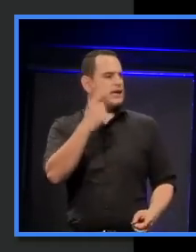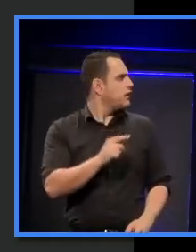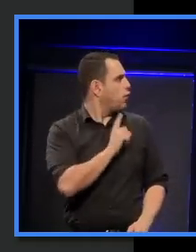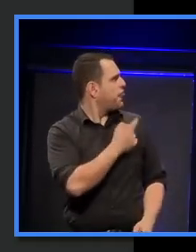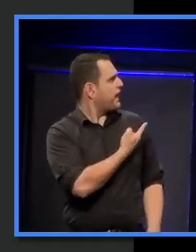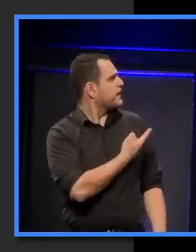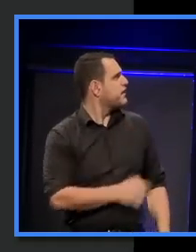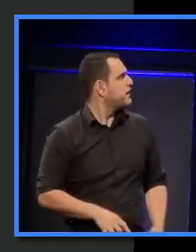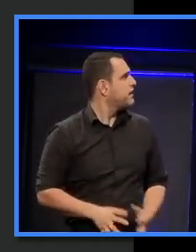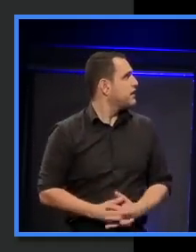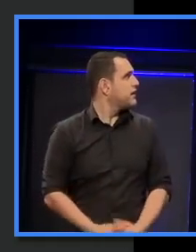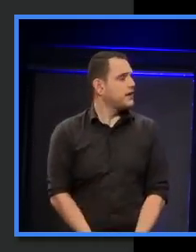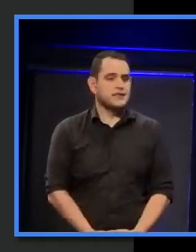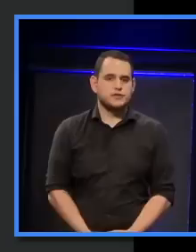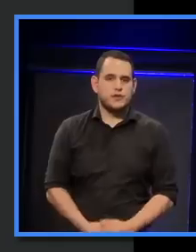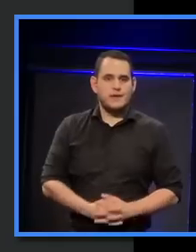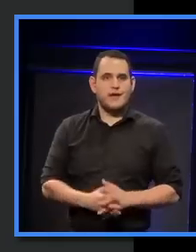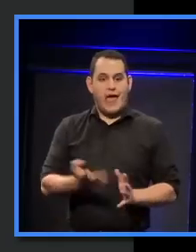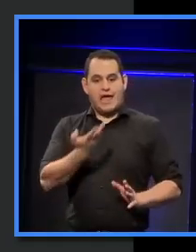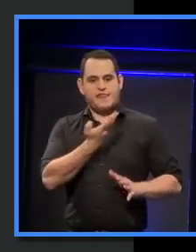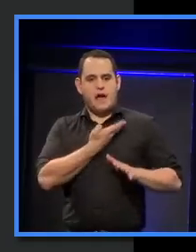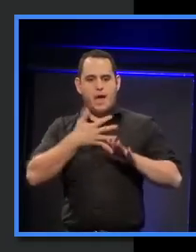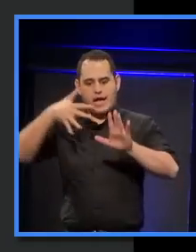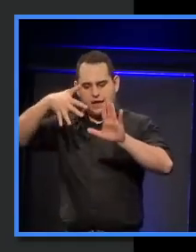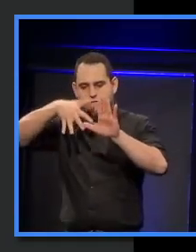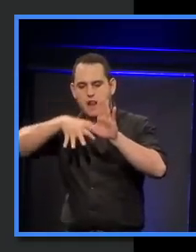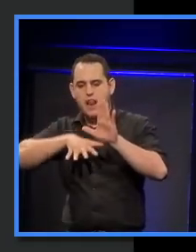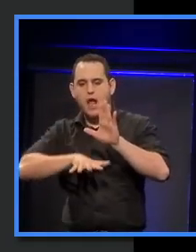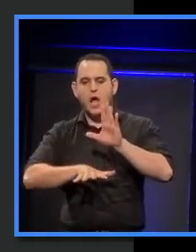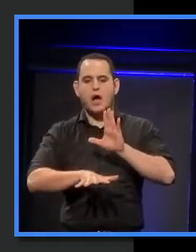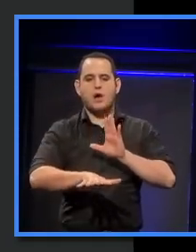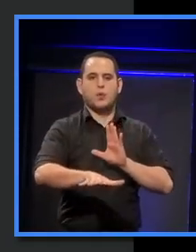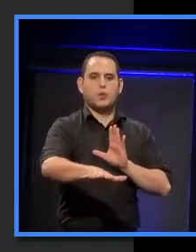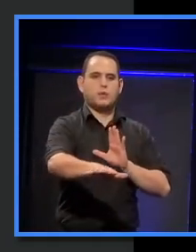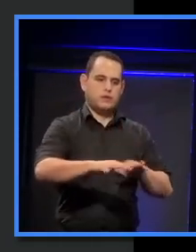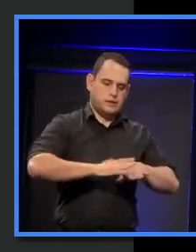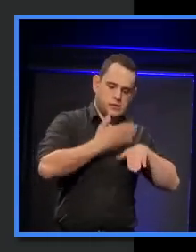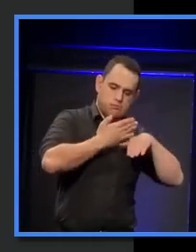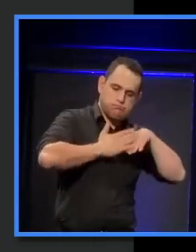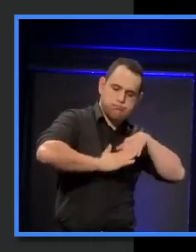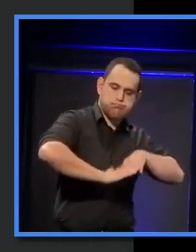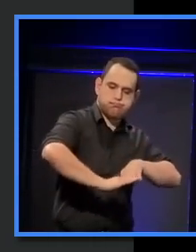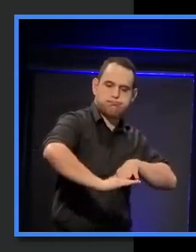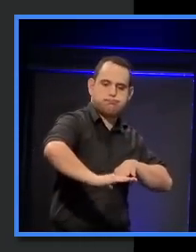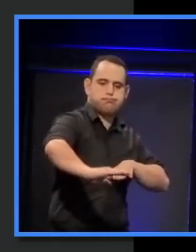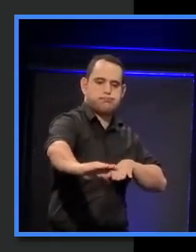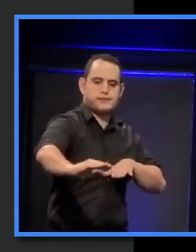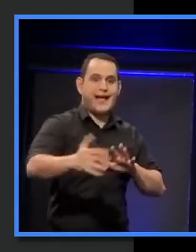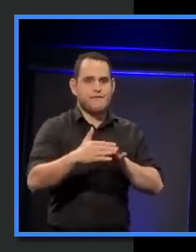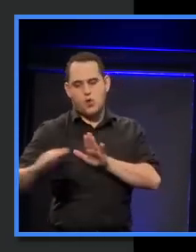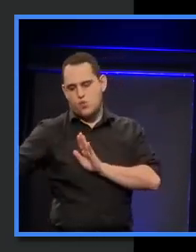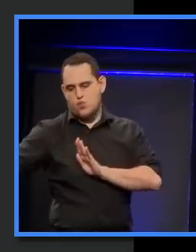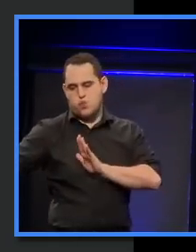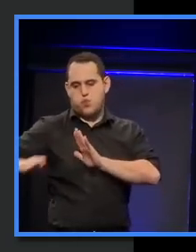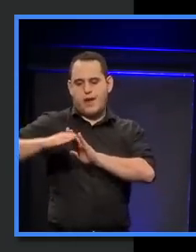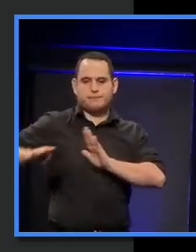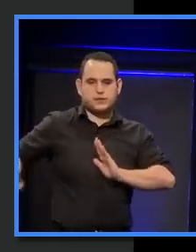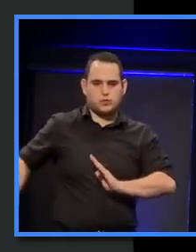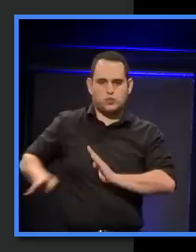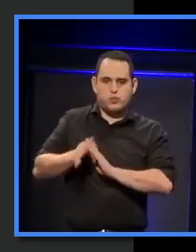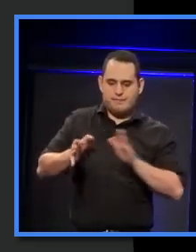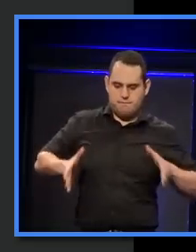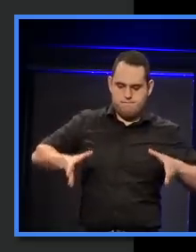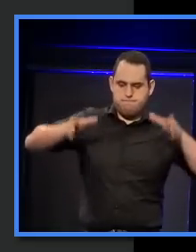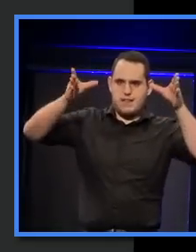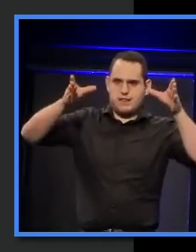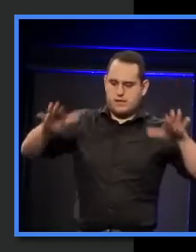about here was that the park was going to flow underneath the building, and here there were some ramps leading up to the building, and